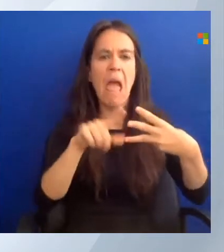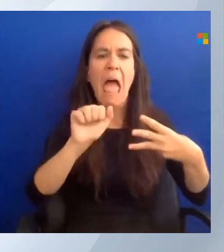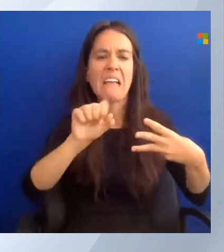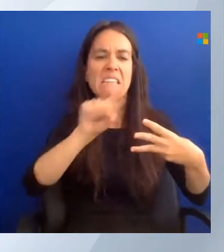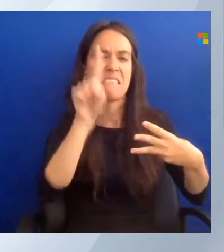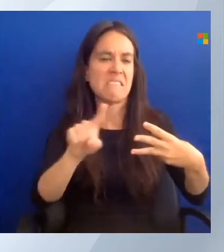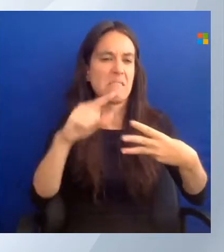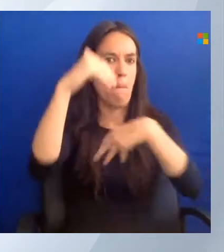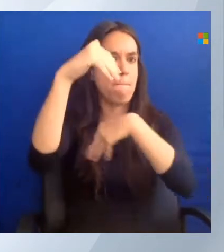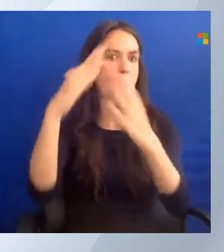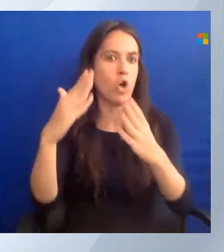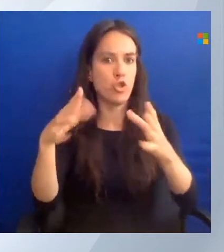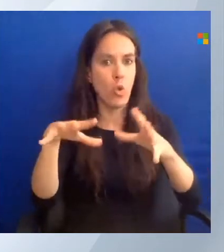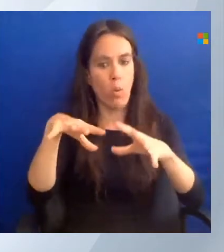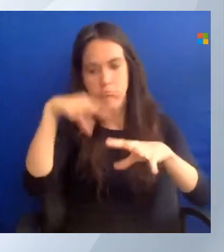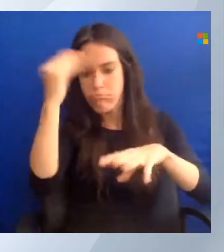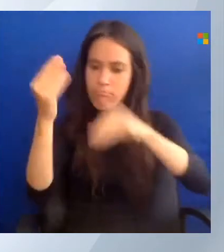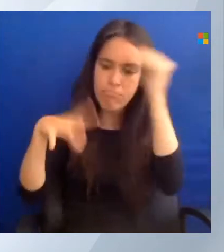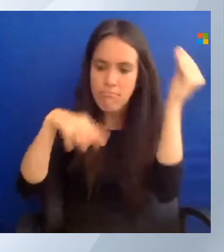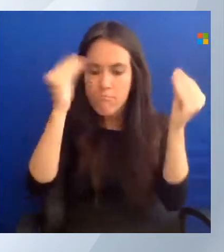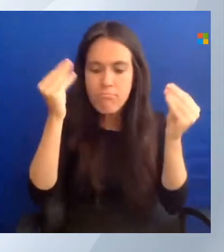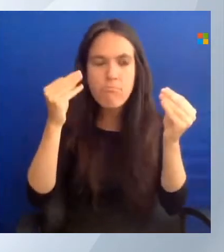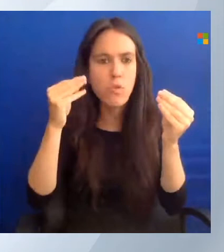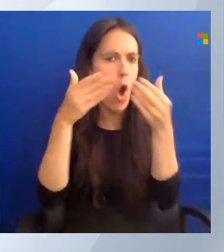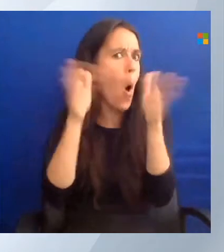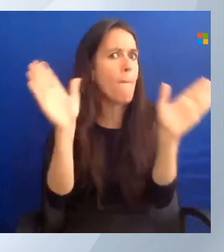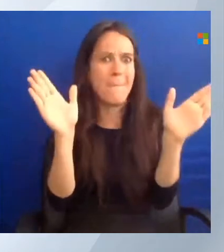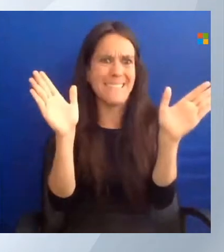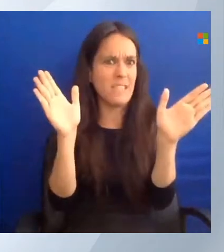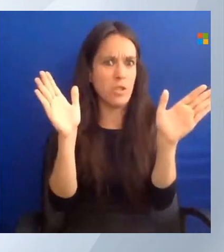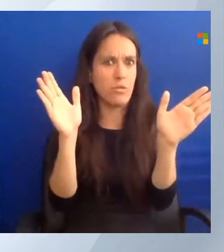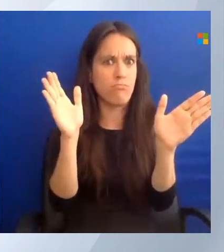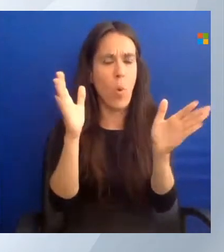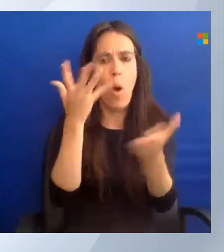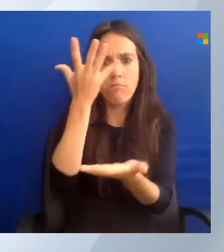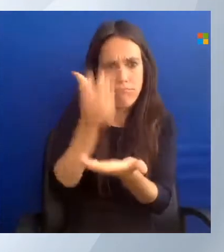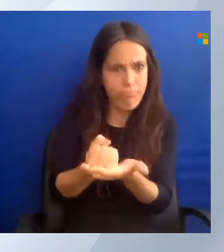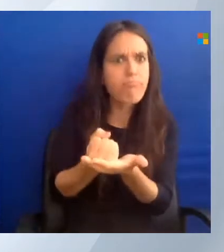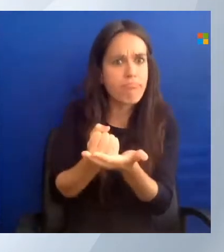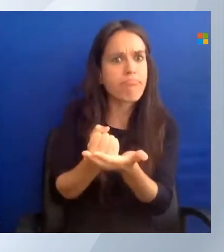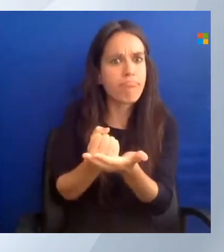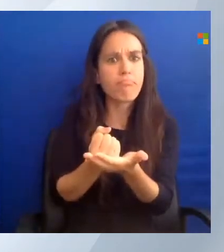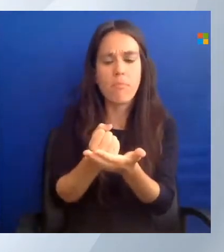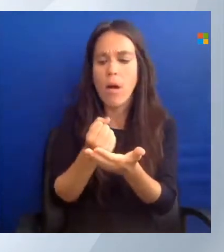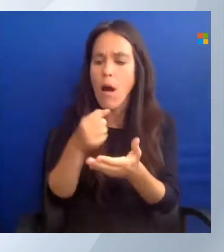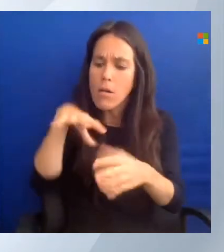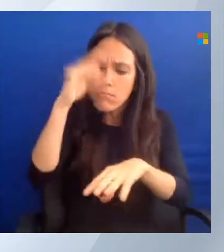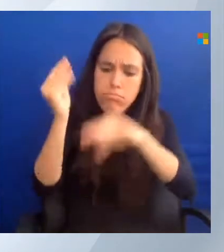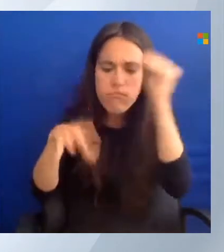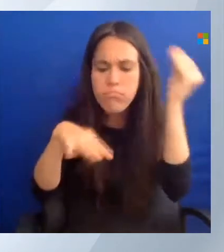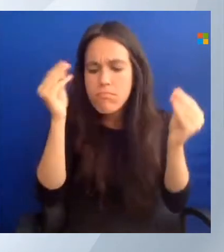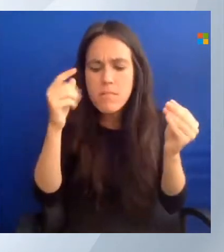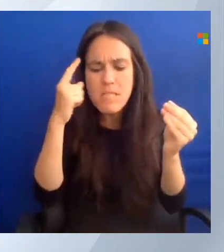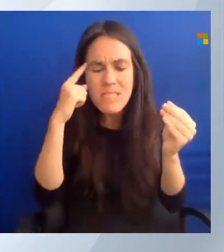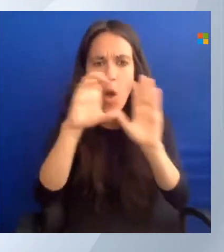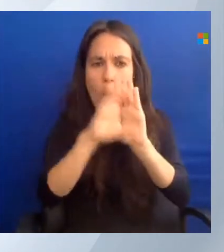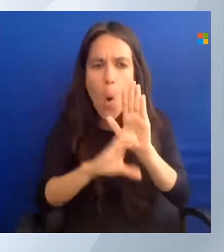It's an open source project. So you can view it on GitHub. You can put your issues in there. And see what code is actually happening.